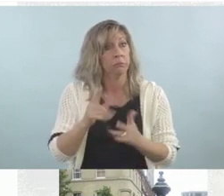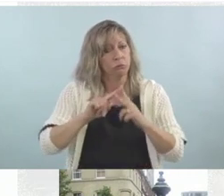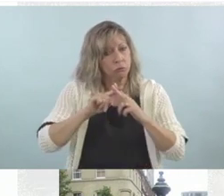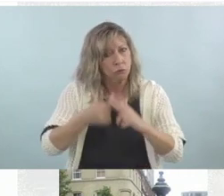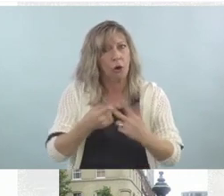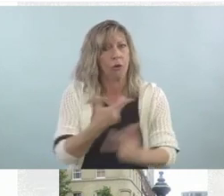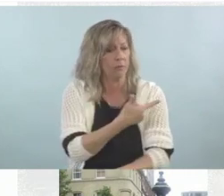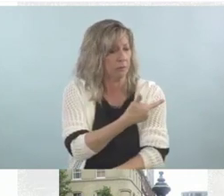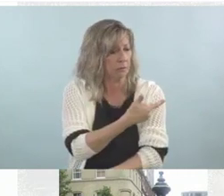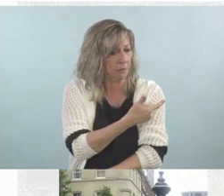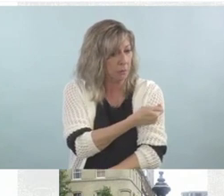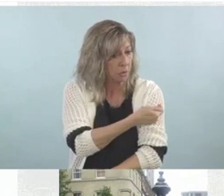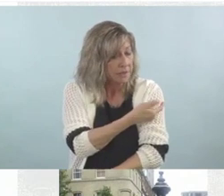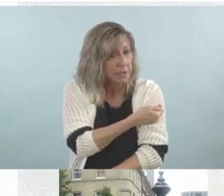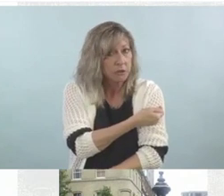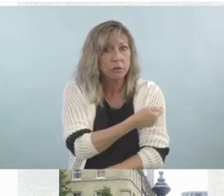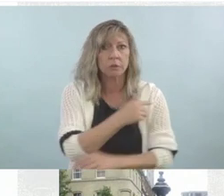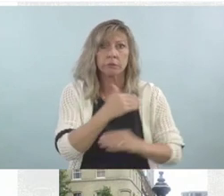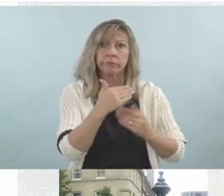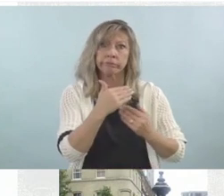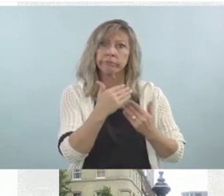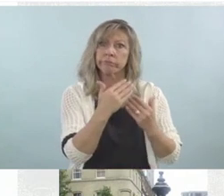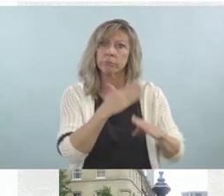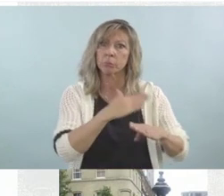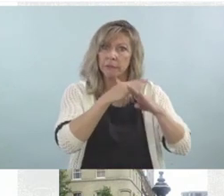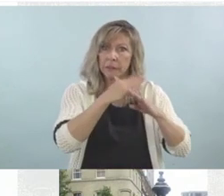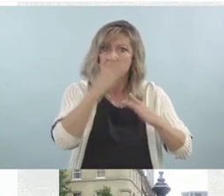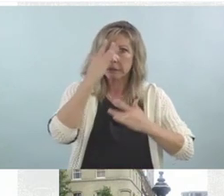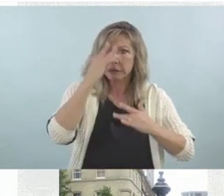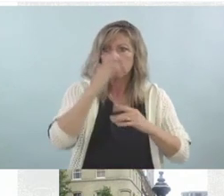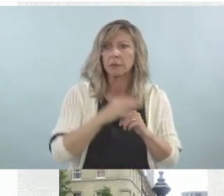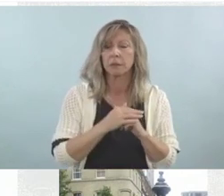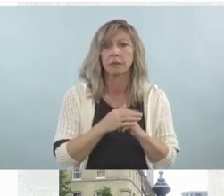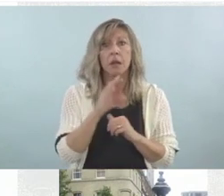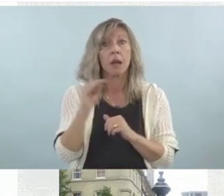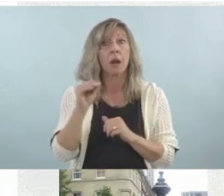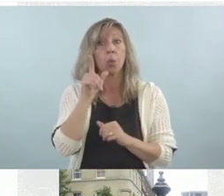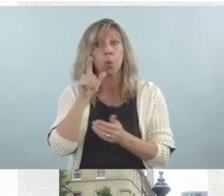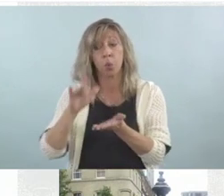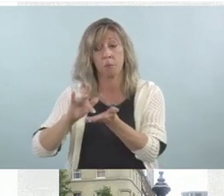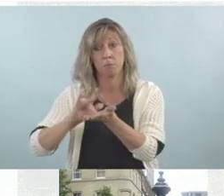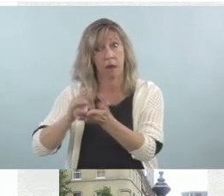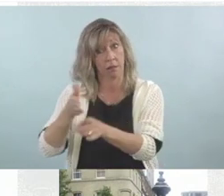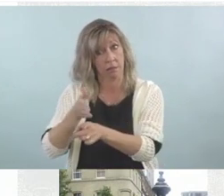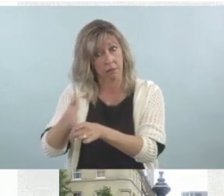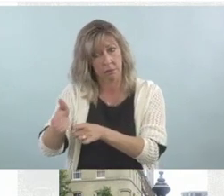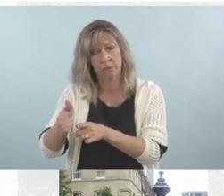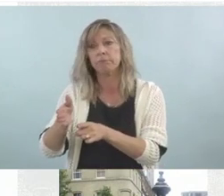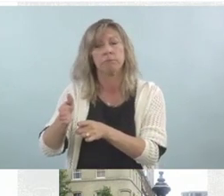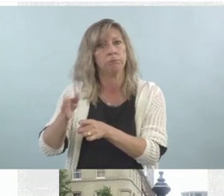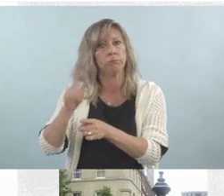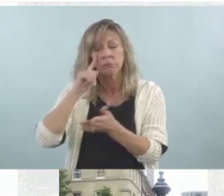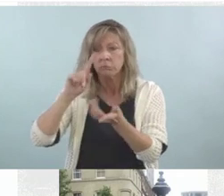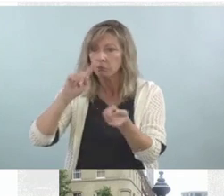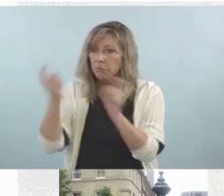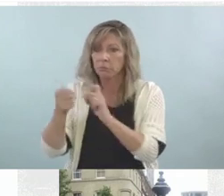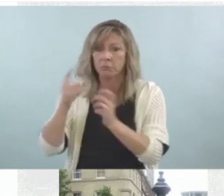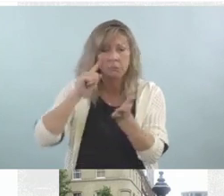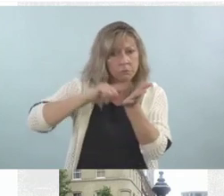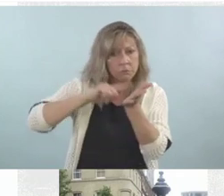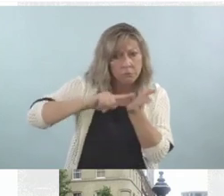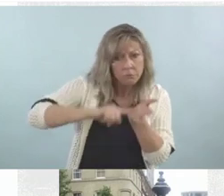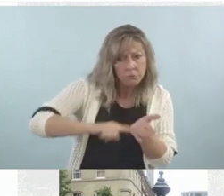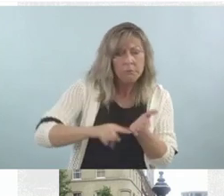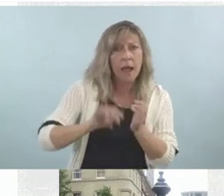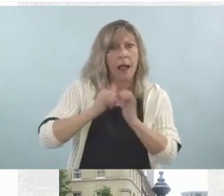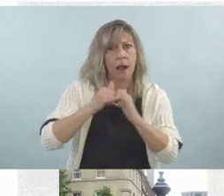the focus of research for medical professionals. So it really grew the field of public health